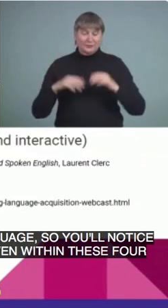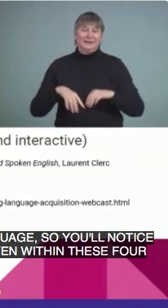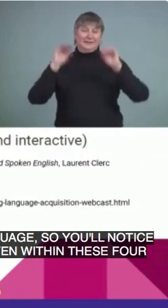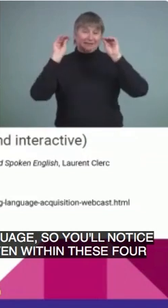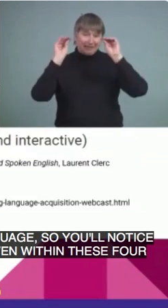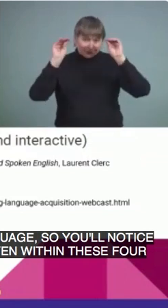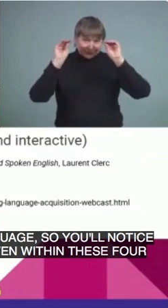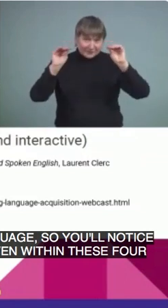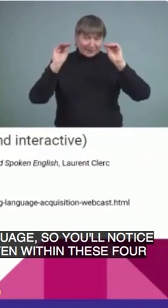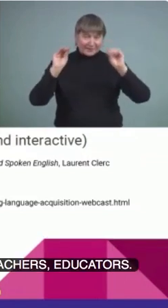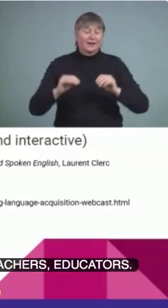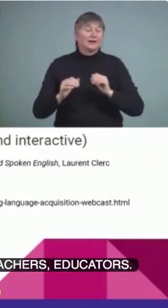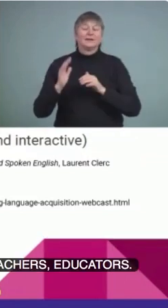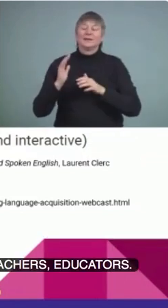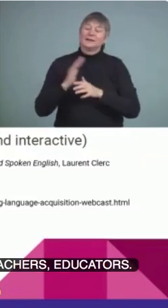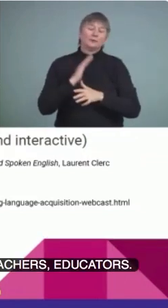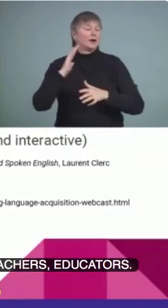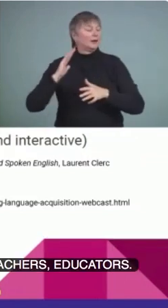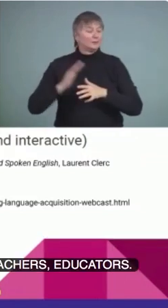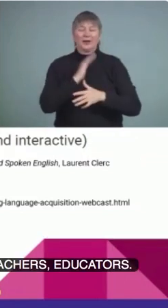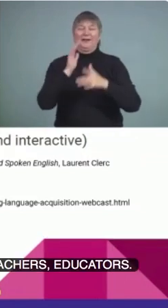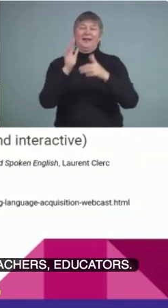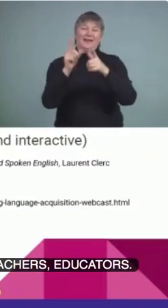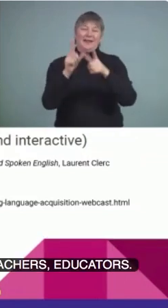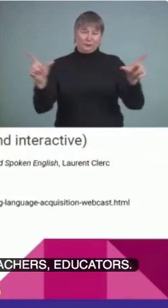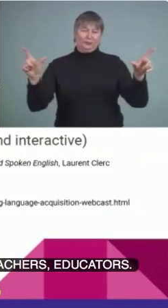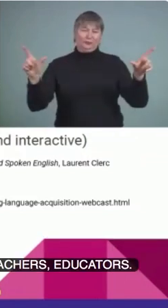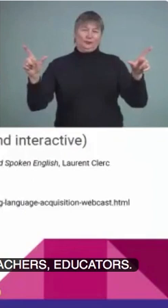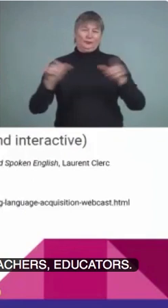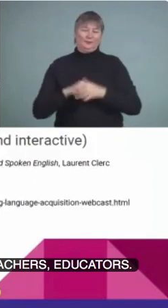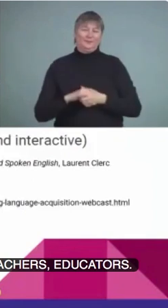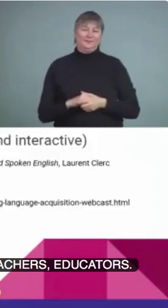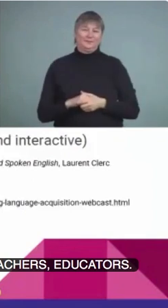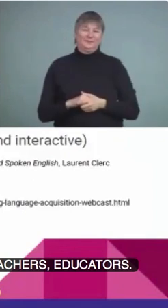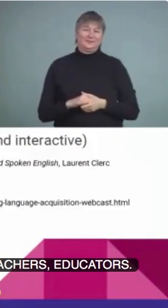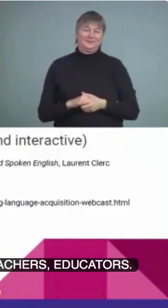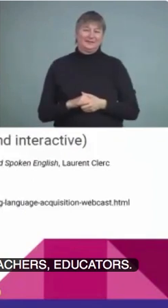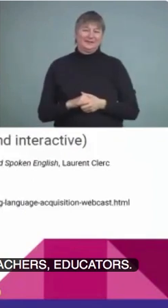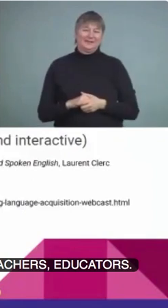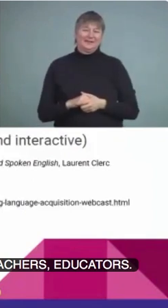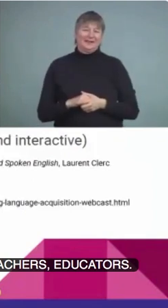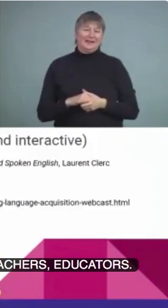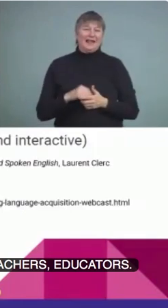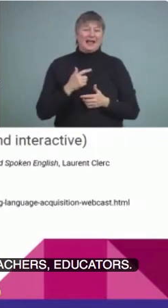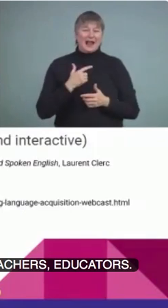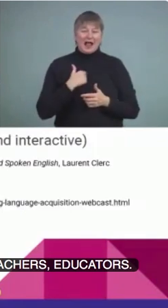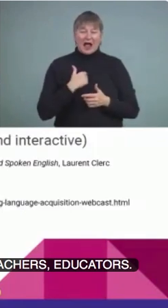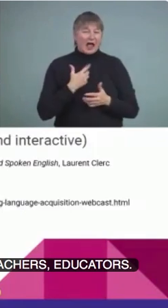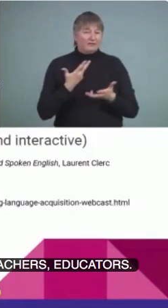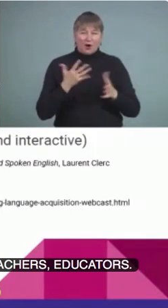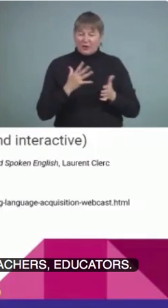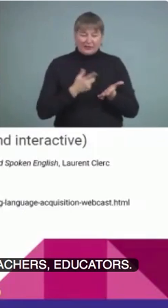Language is number one. And I've talked about this with other students and